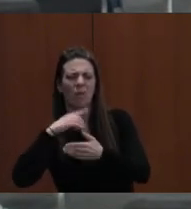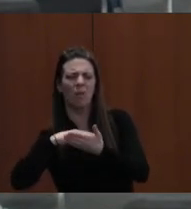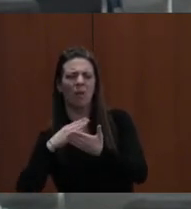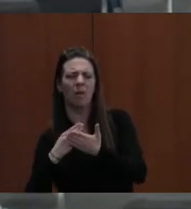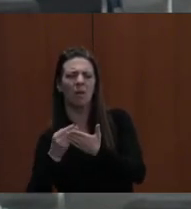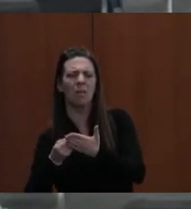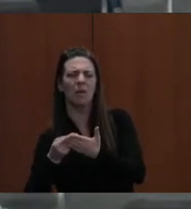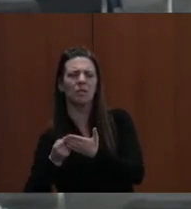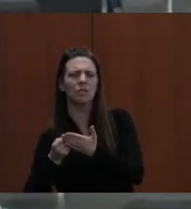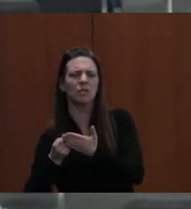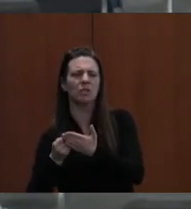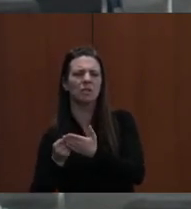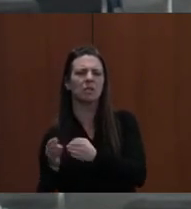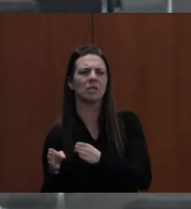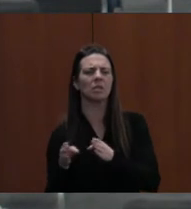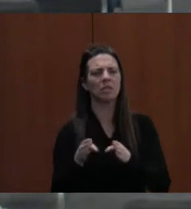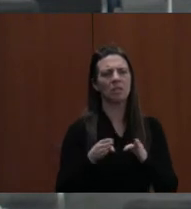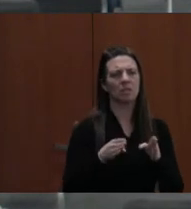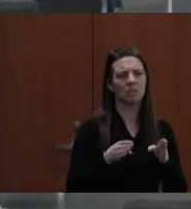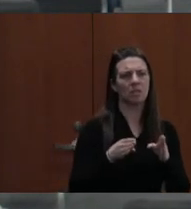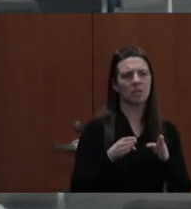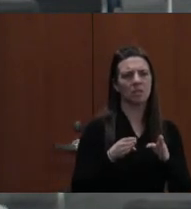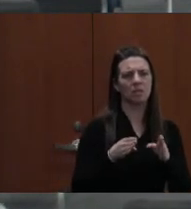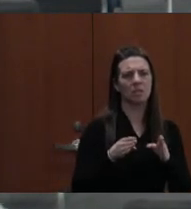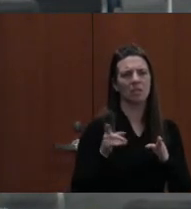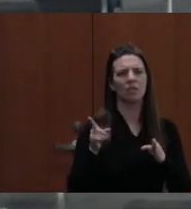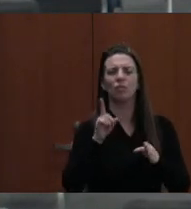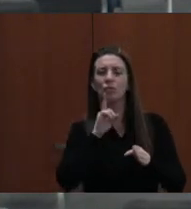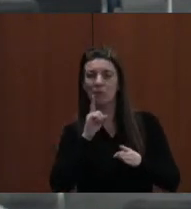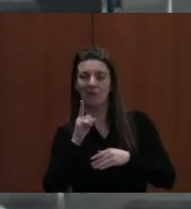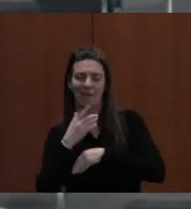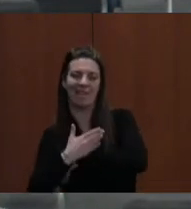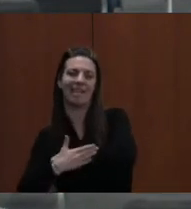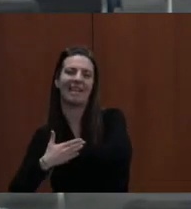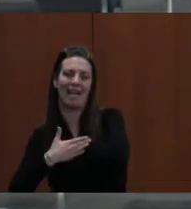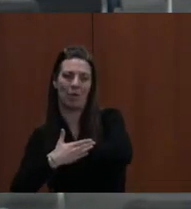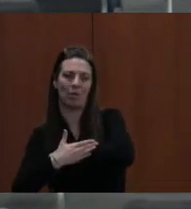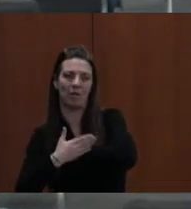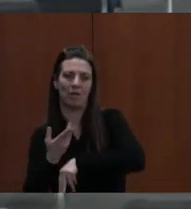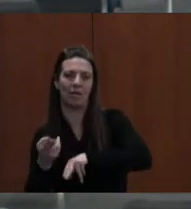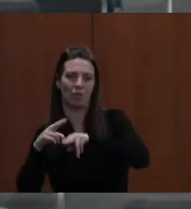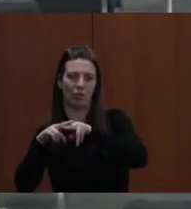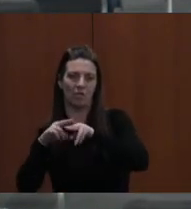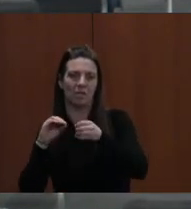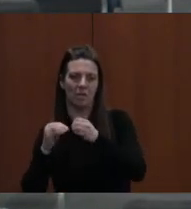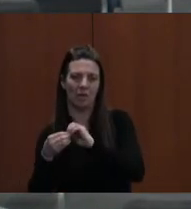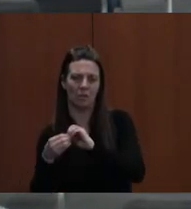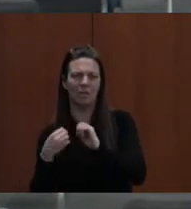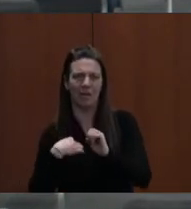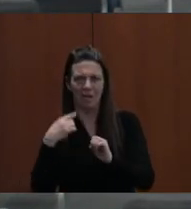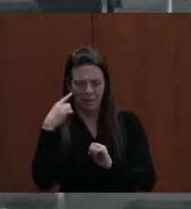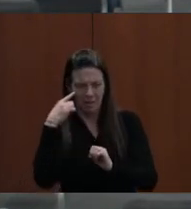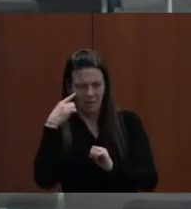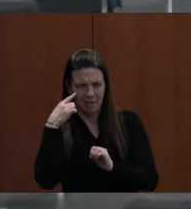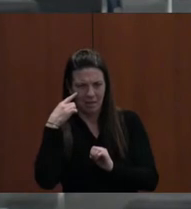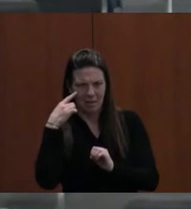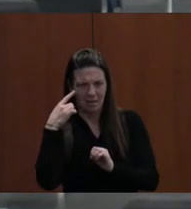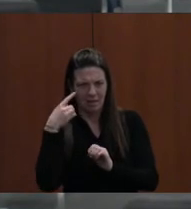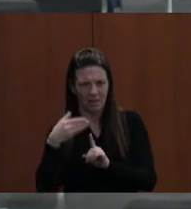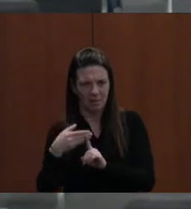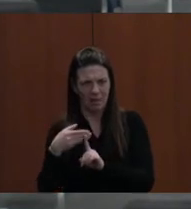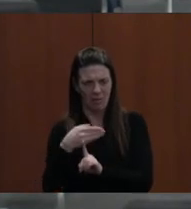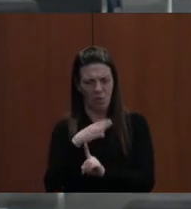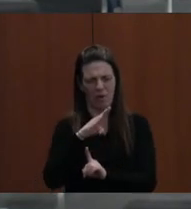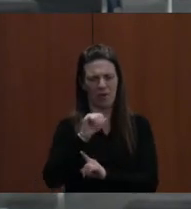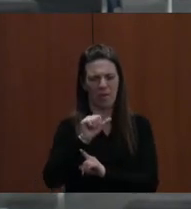WHAT'S OUR TOTAL COUNTY INCREASE? THAT'S REALLY THE NUMBER THAT I THINK STANDS OUT TO ME. MEAN, EARLIER IN THE BARC, THERE WAS